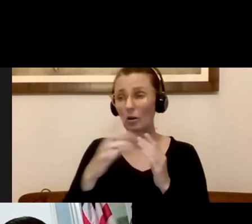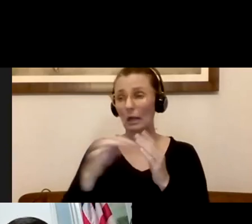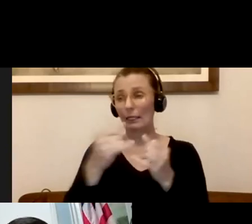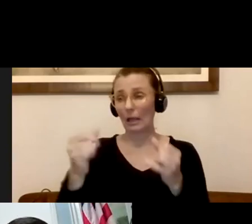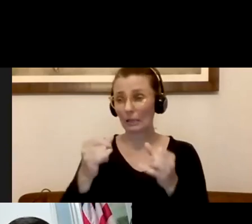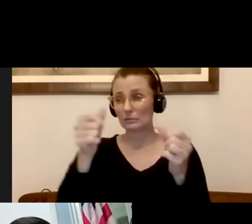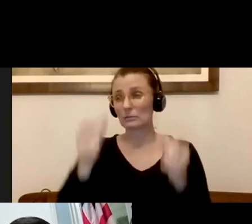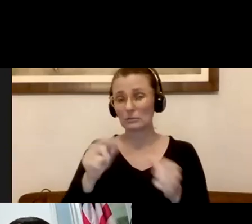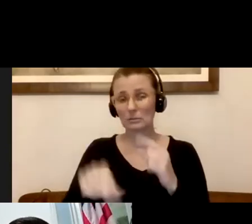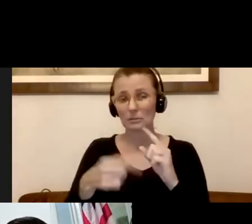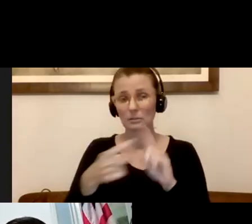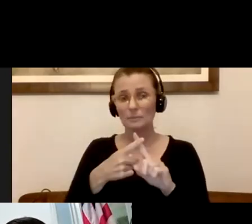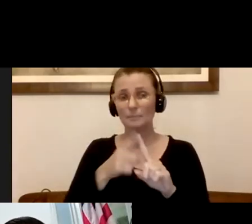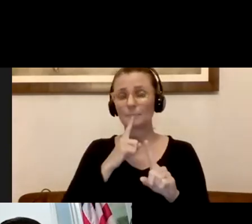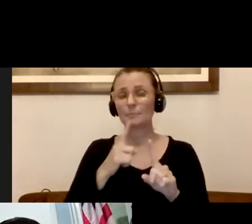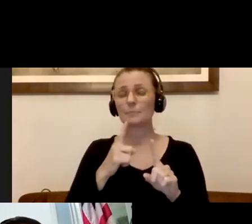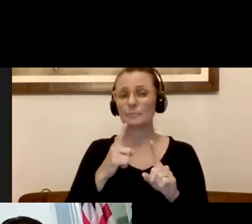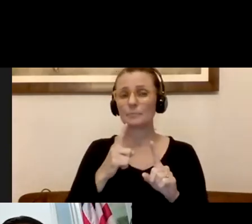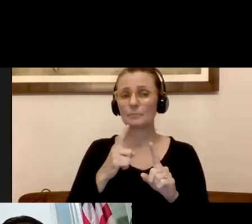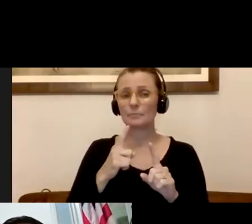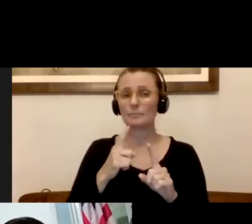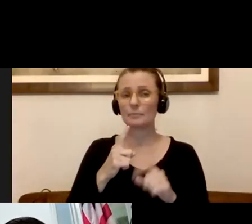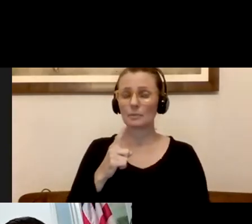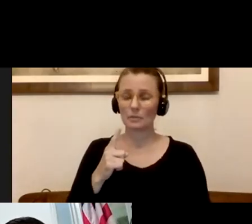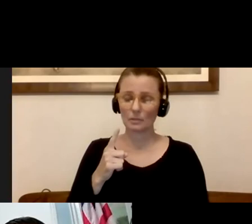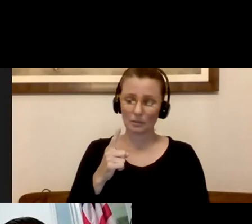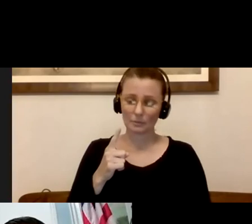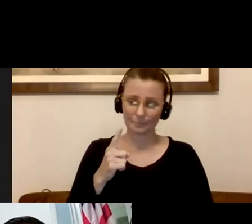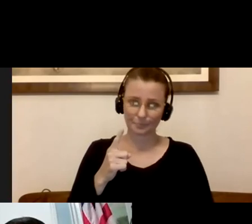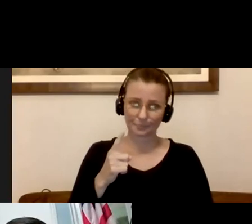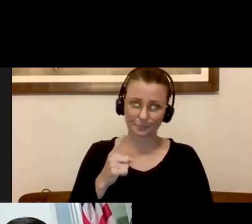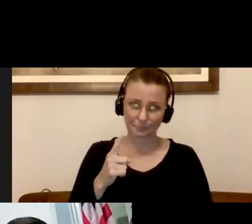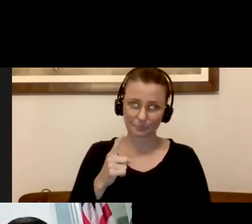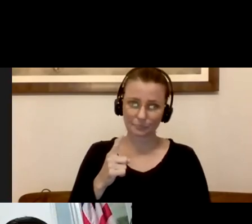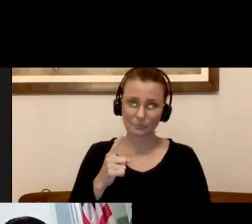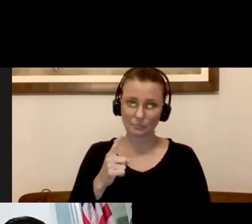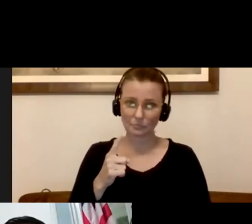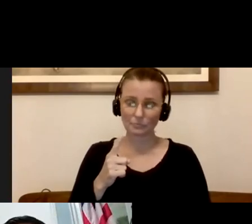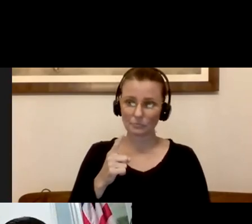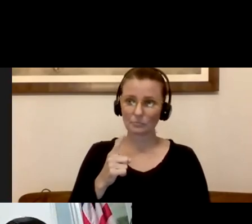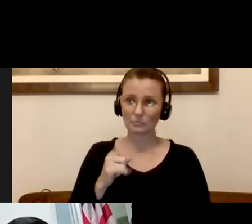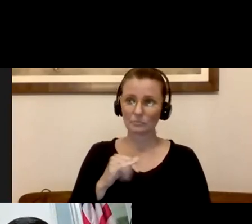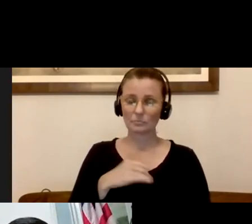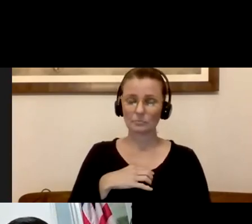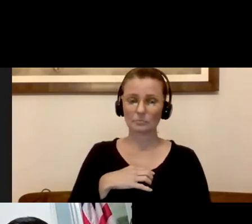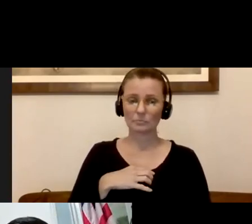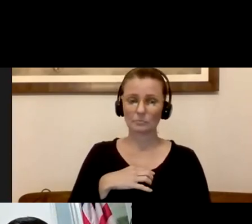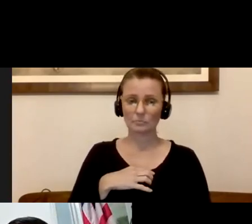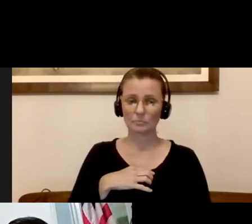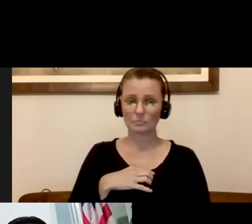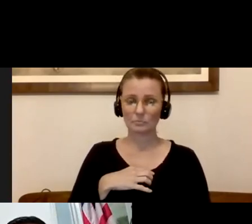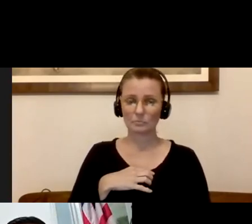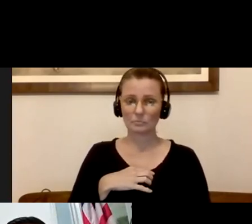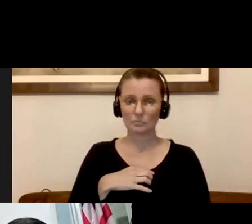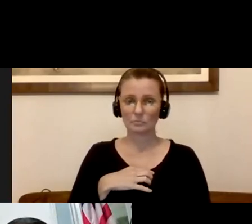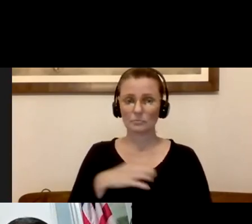Thanks. And the last medical question on this sheet, these are the people submitted beforehand, and then I'll get to the ones in the Q&A. It's from Laura